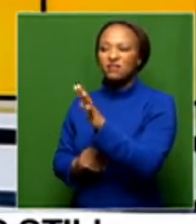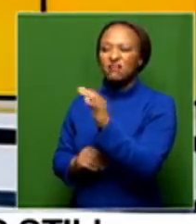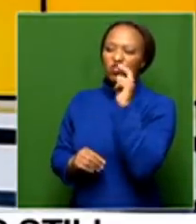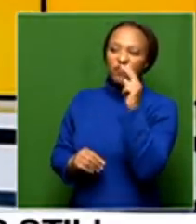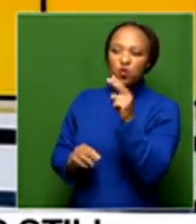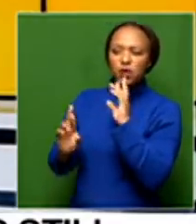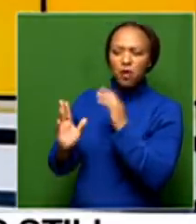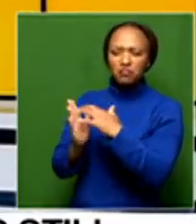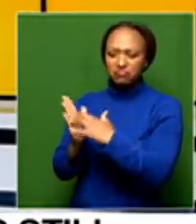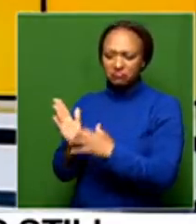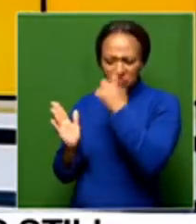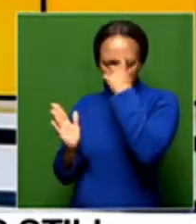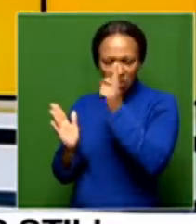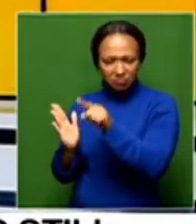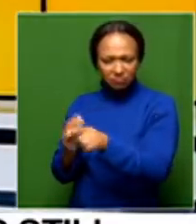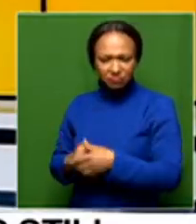report?